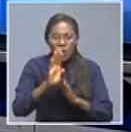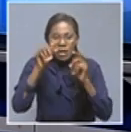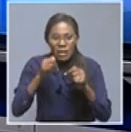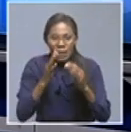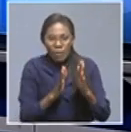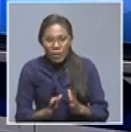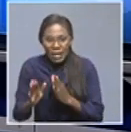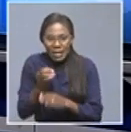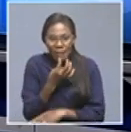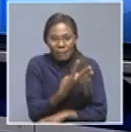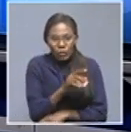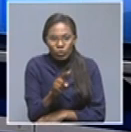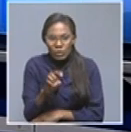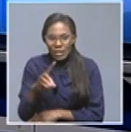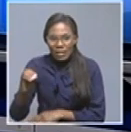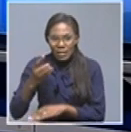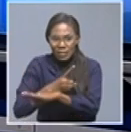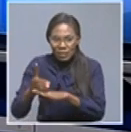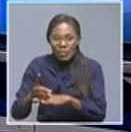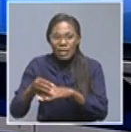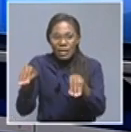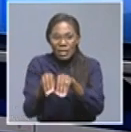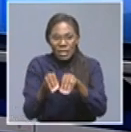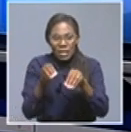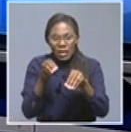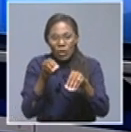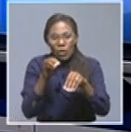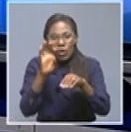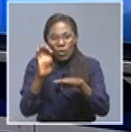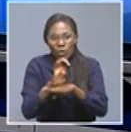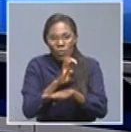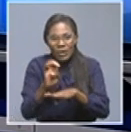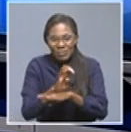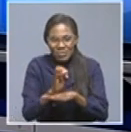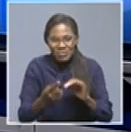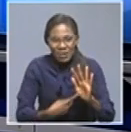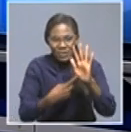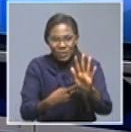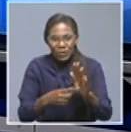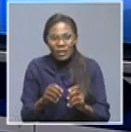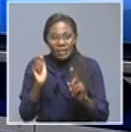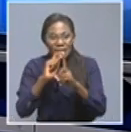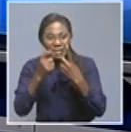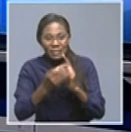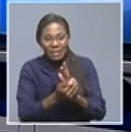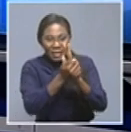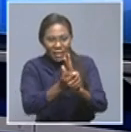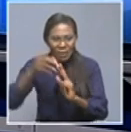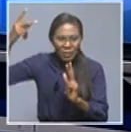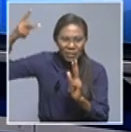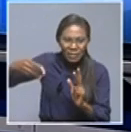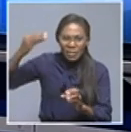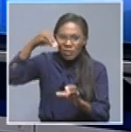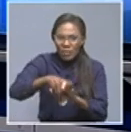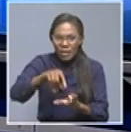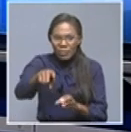from the 4th to the 10th of December. The launch being attended by various traditional leaders and politicians as